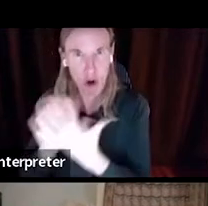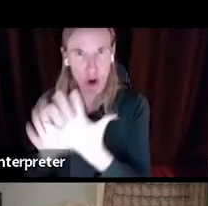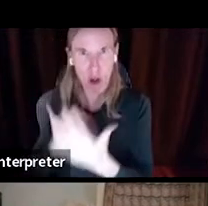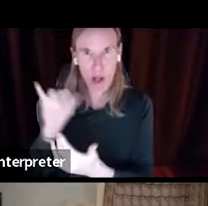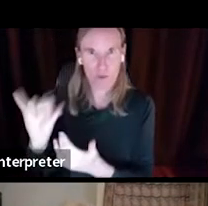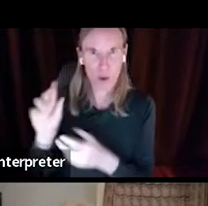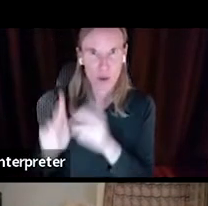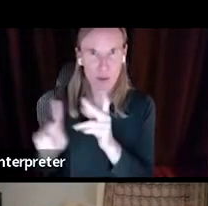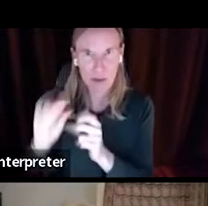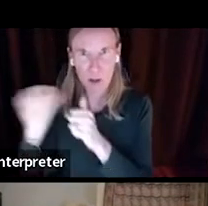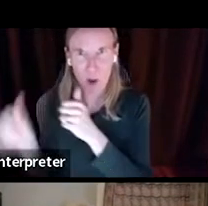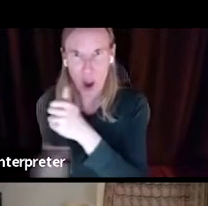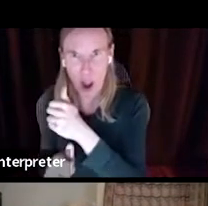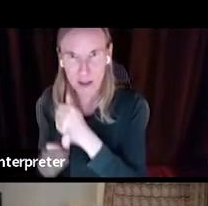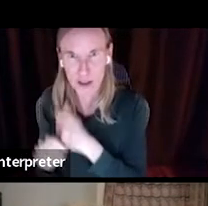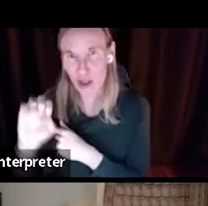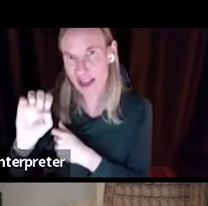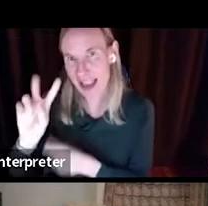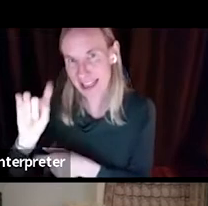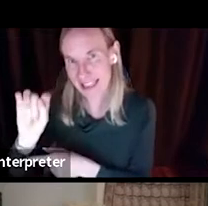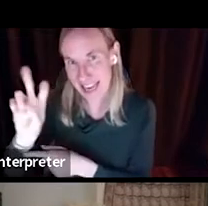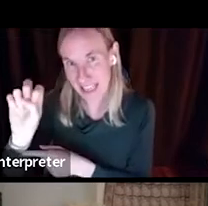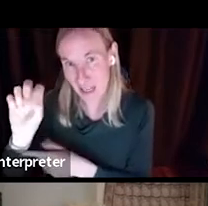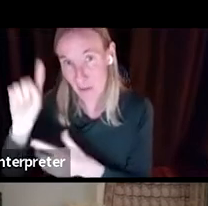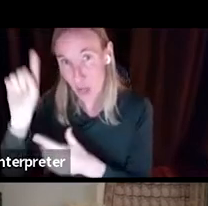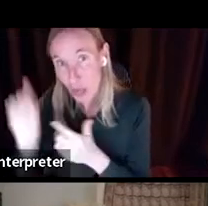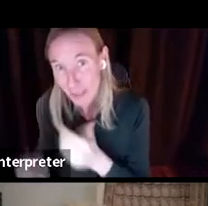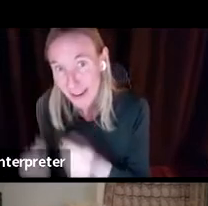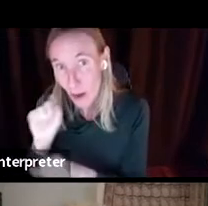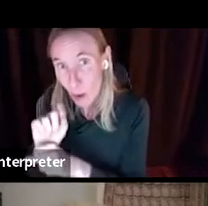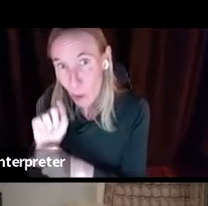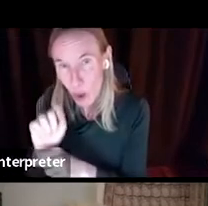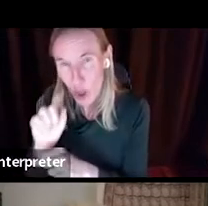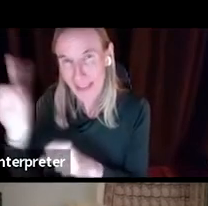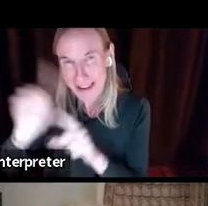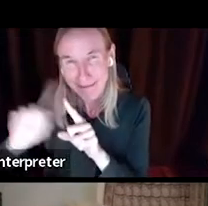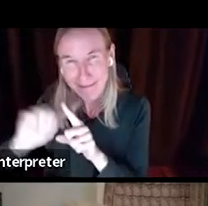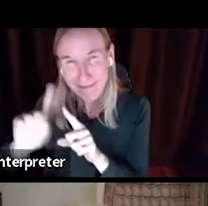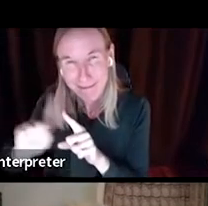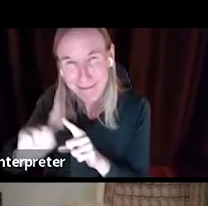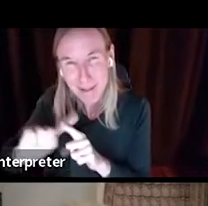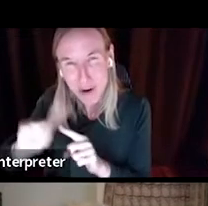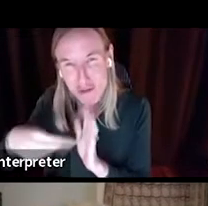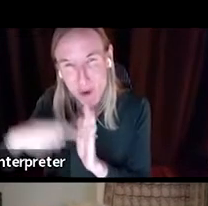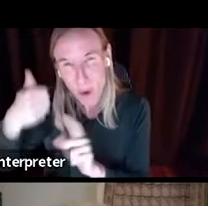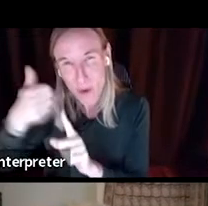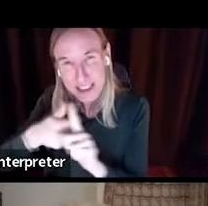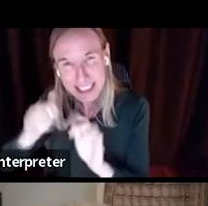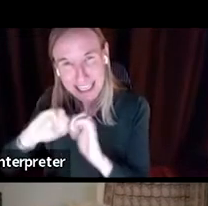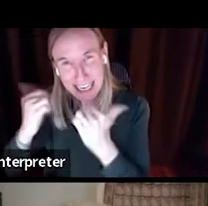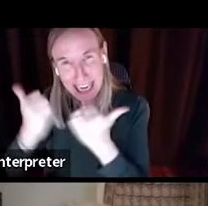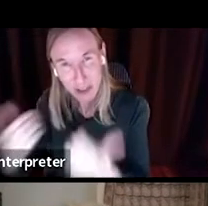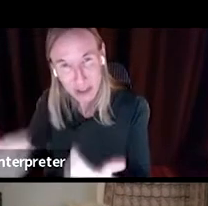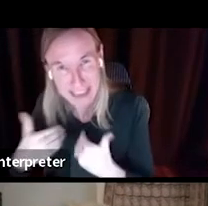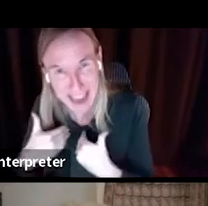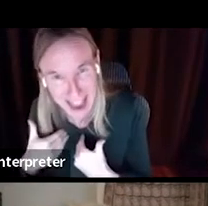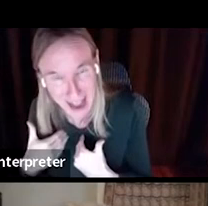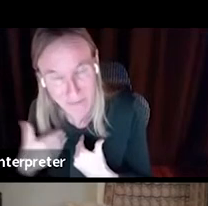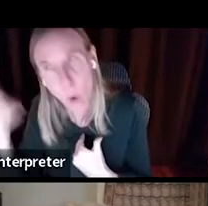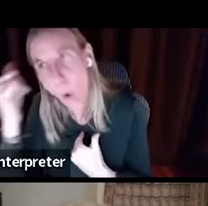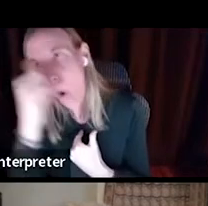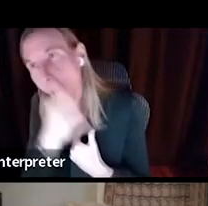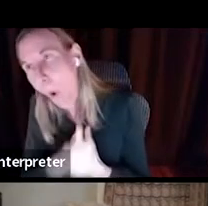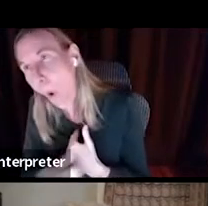about all of those scopes of work and the different roles that each of our agencies or branches plays in the community.